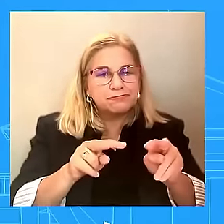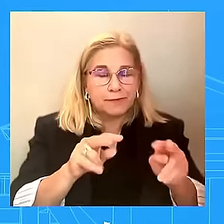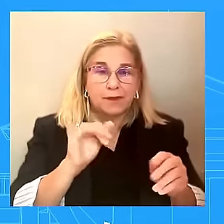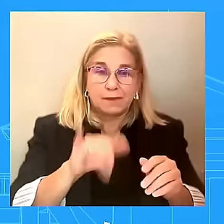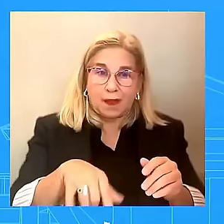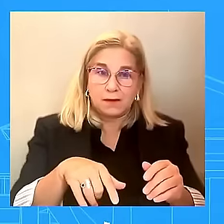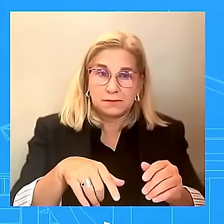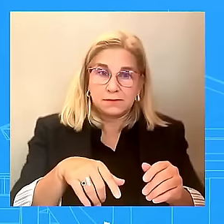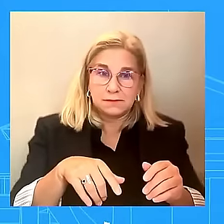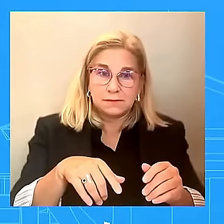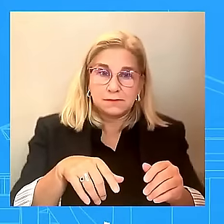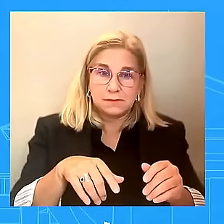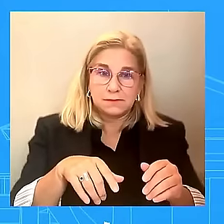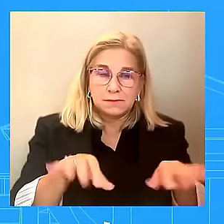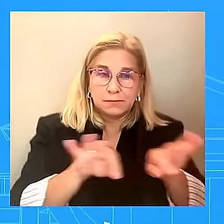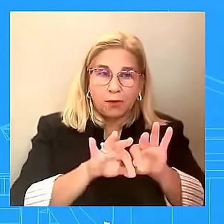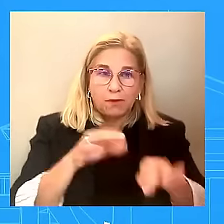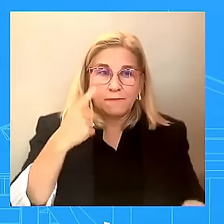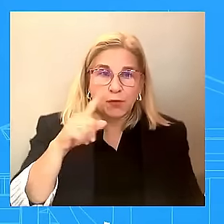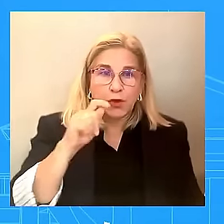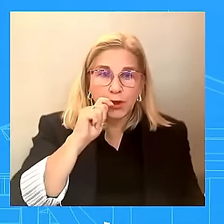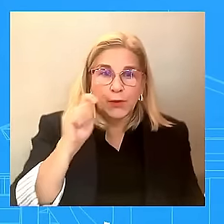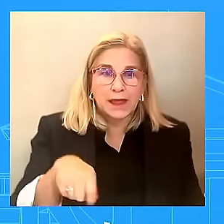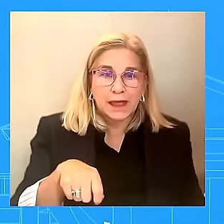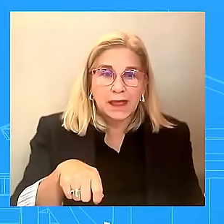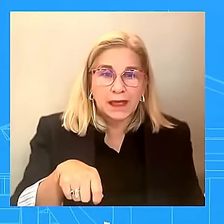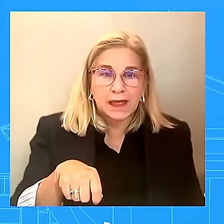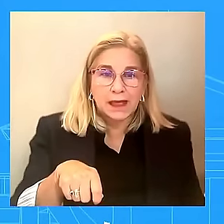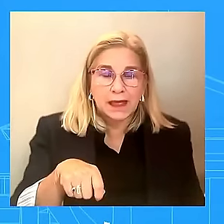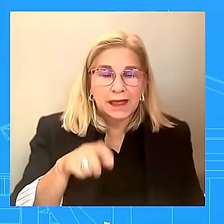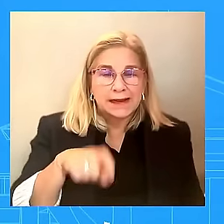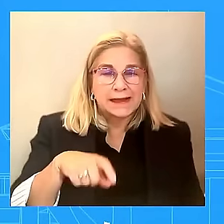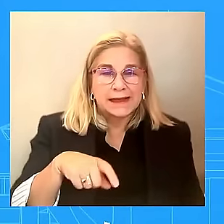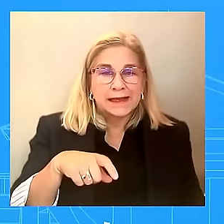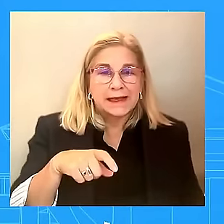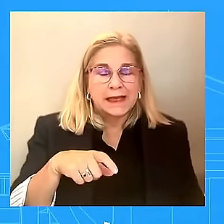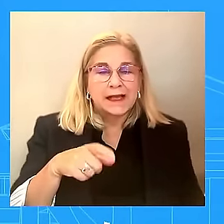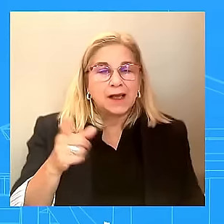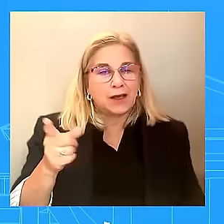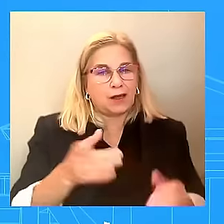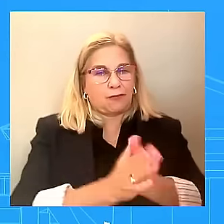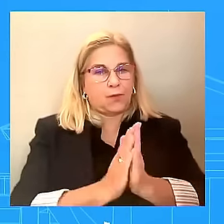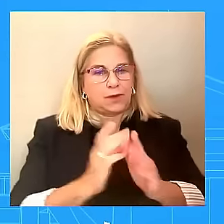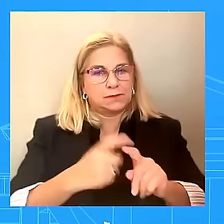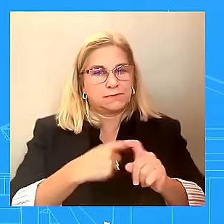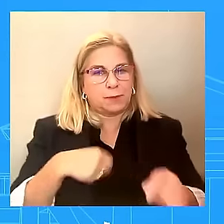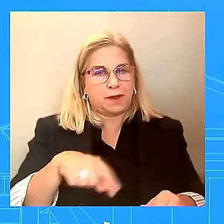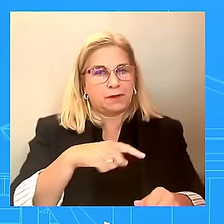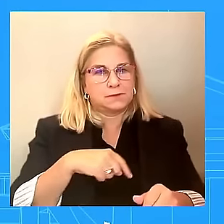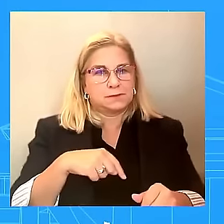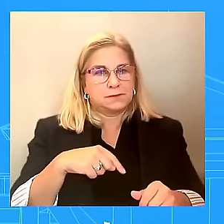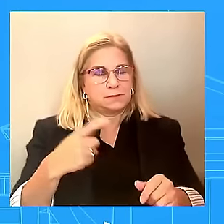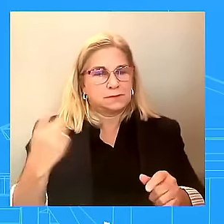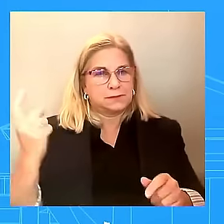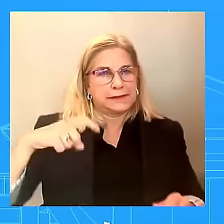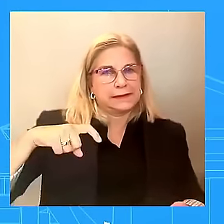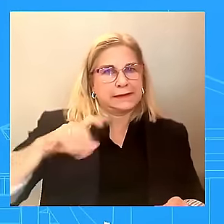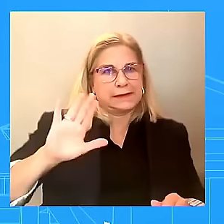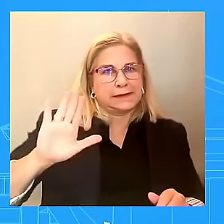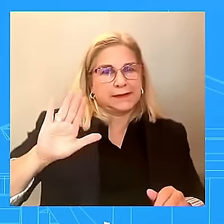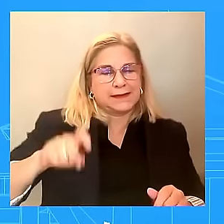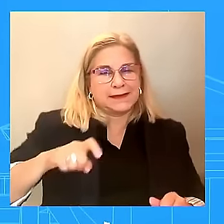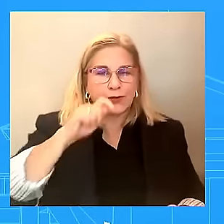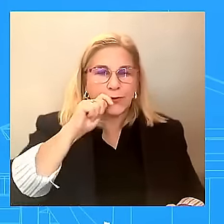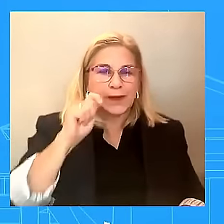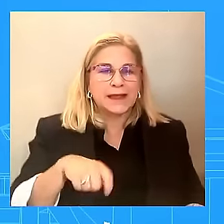Ukrainian, not us. This is something that they wanted to do. After they made that request, DOD did what it has done for years,